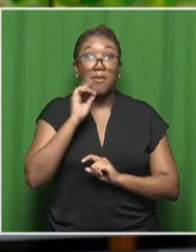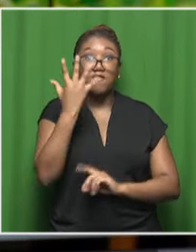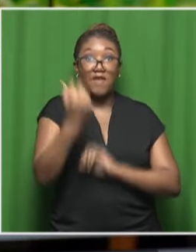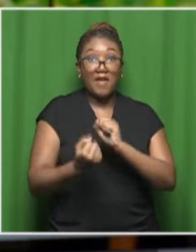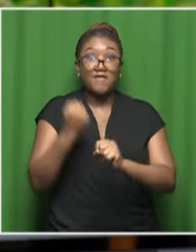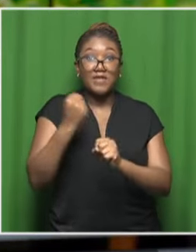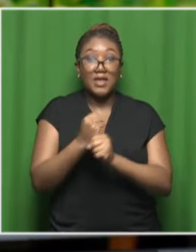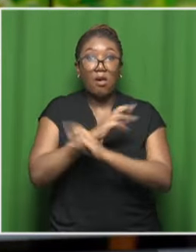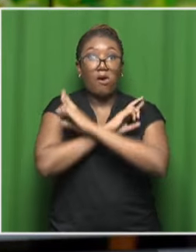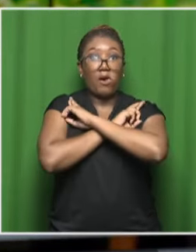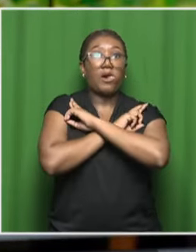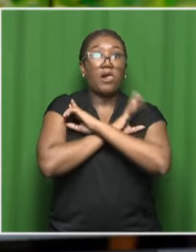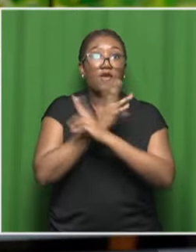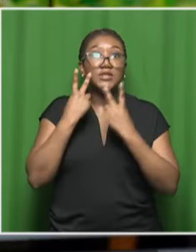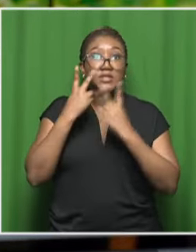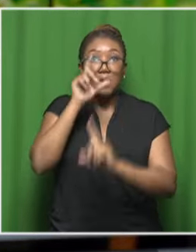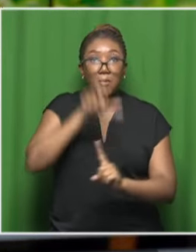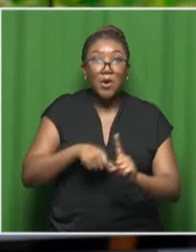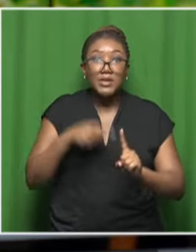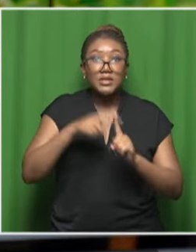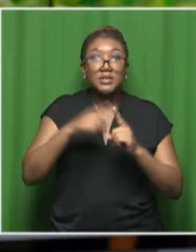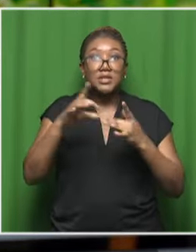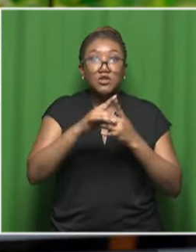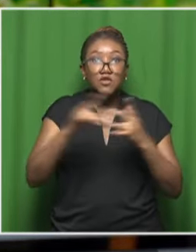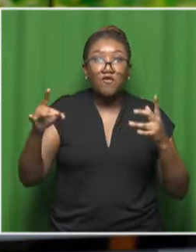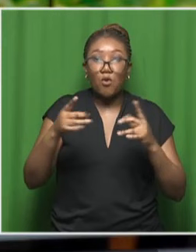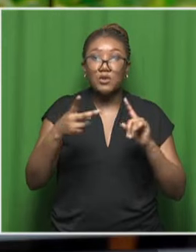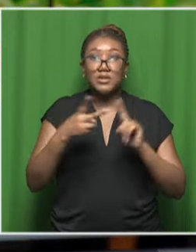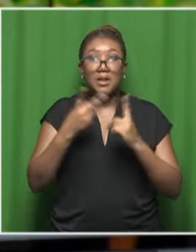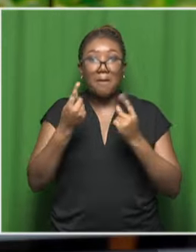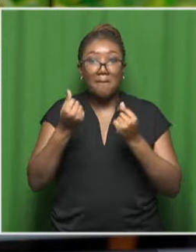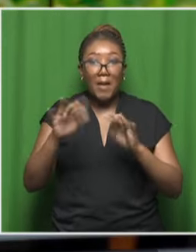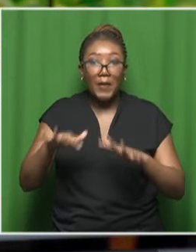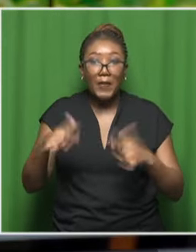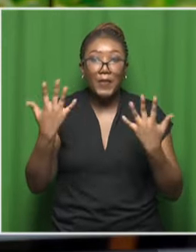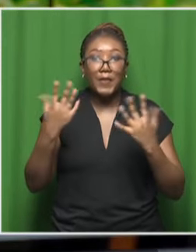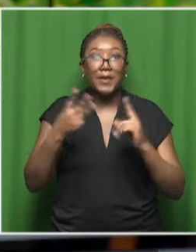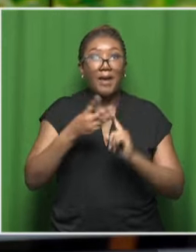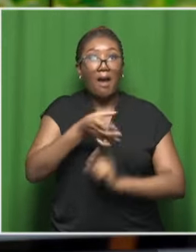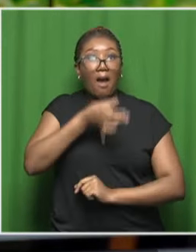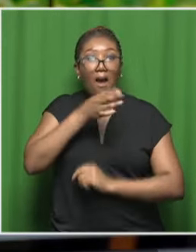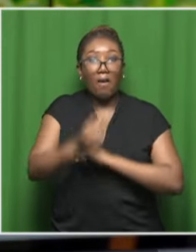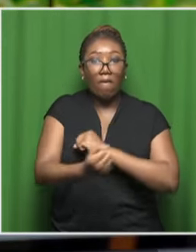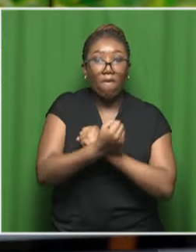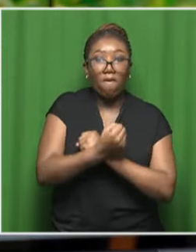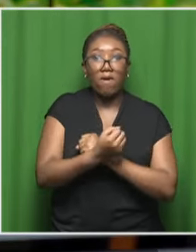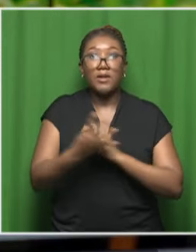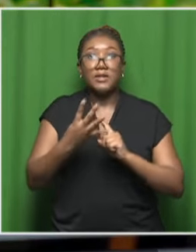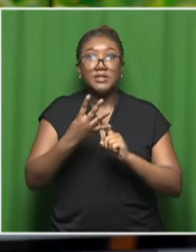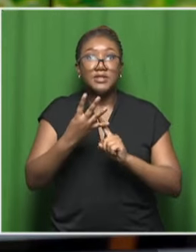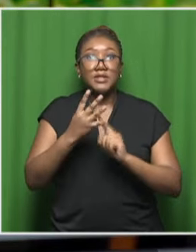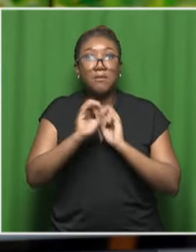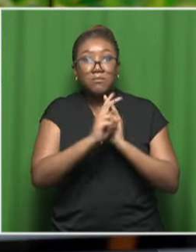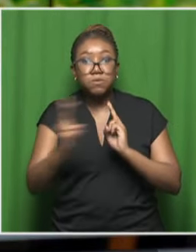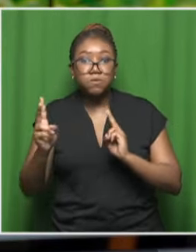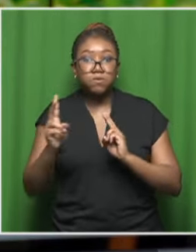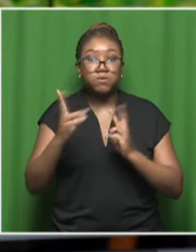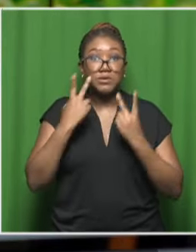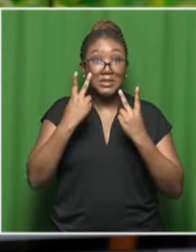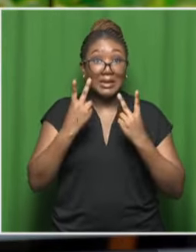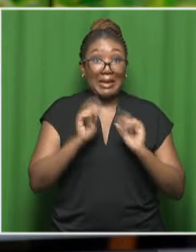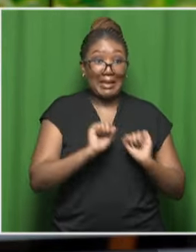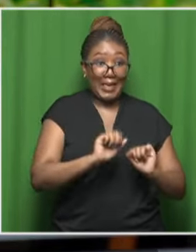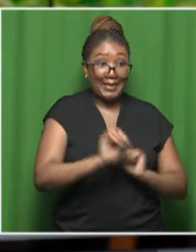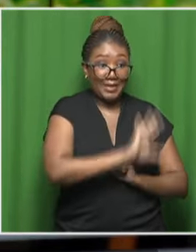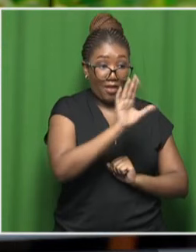are going to be divorced, bankrupt, or drug or alcohol dependent, or a mixture of those. So, that's in Europe and